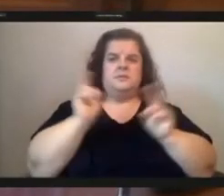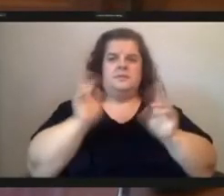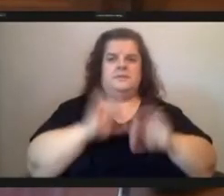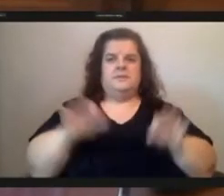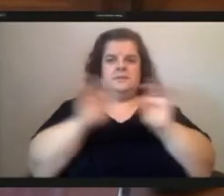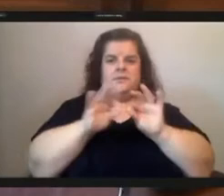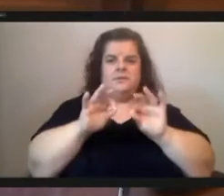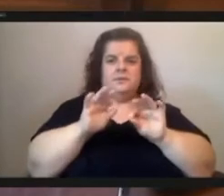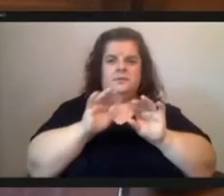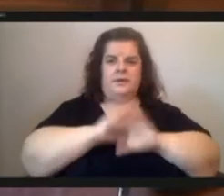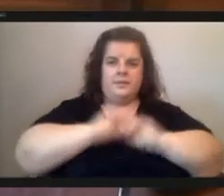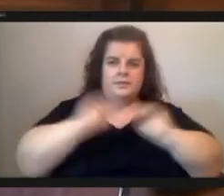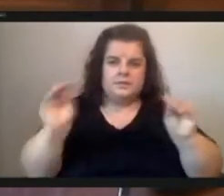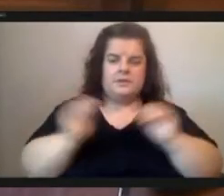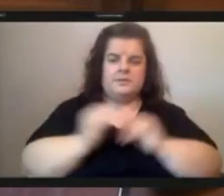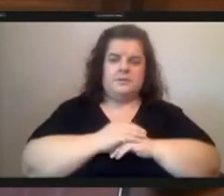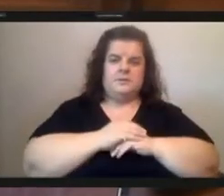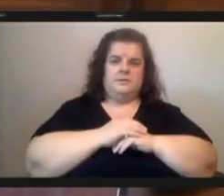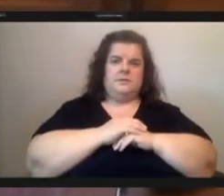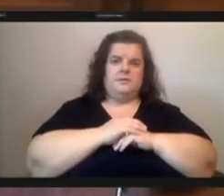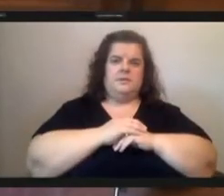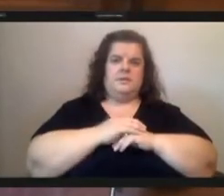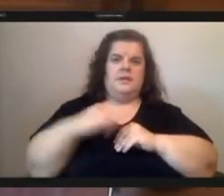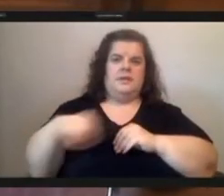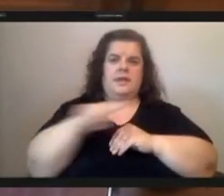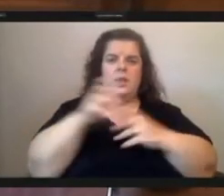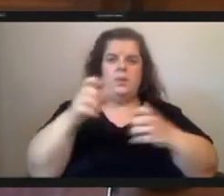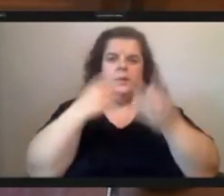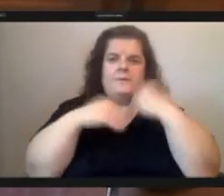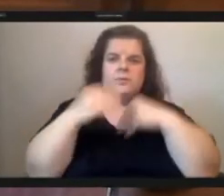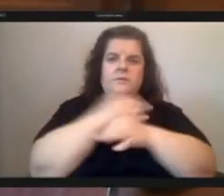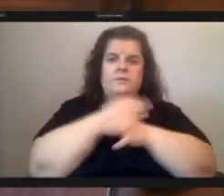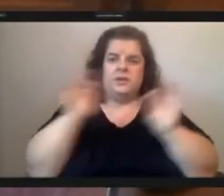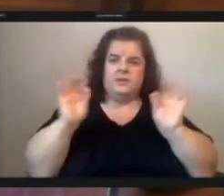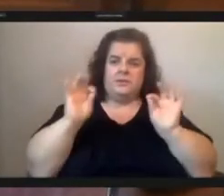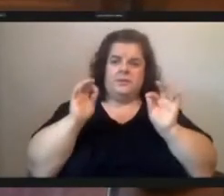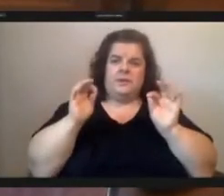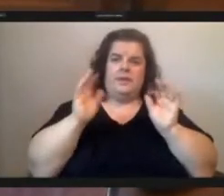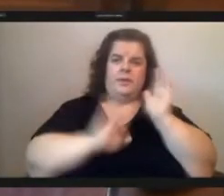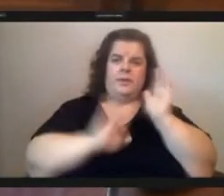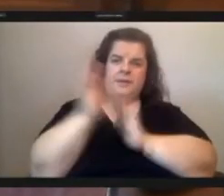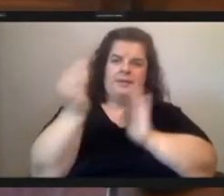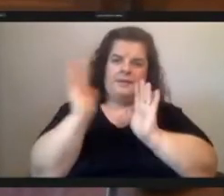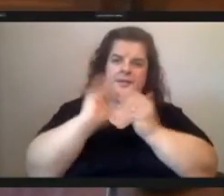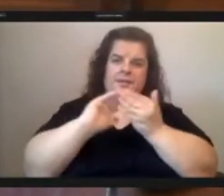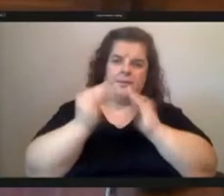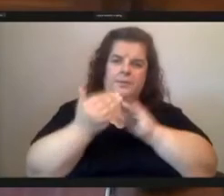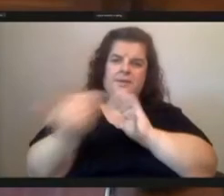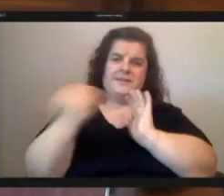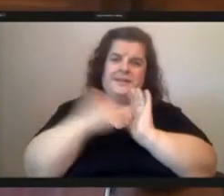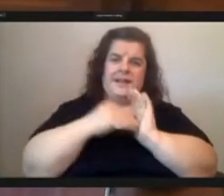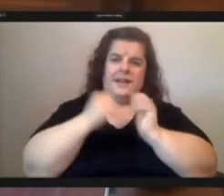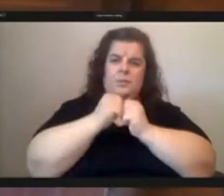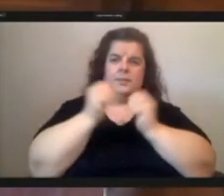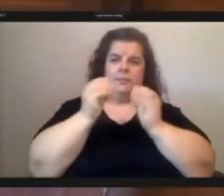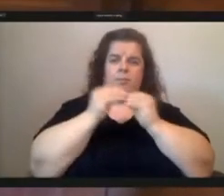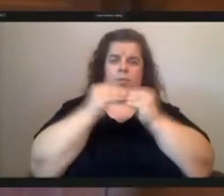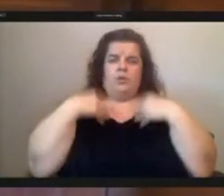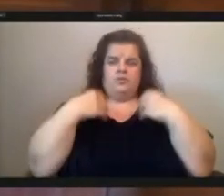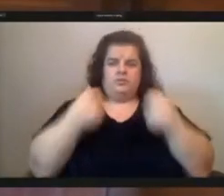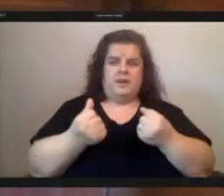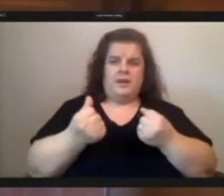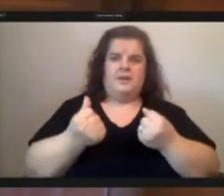they want food sovereignty and they are rebuilding their communities to be more resilient and self-sufficient because they know